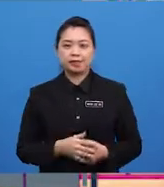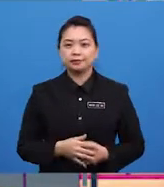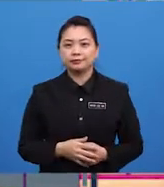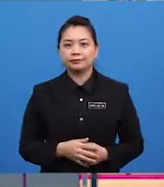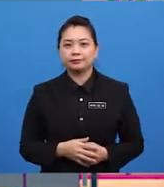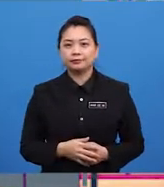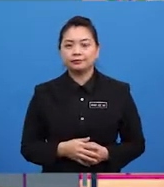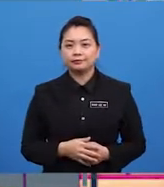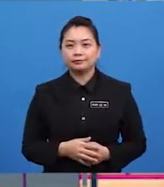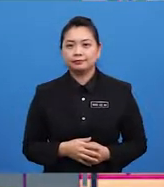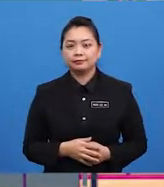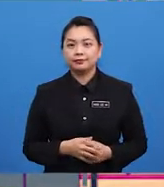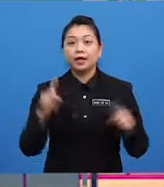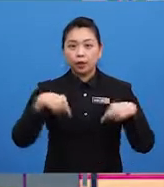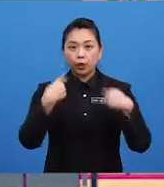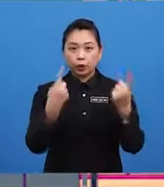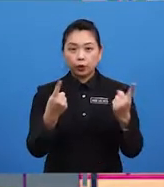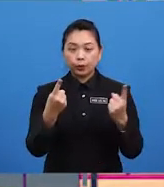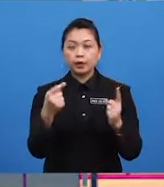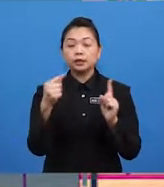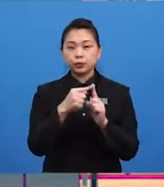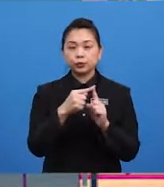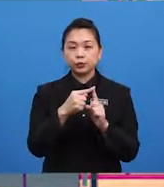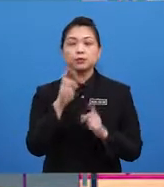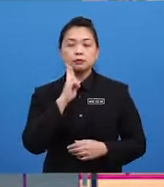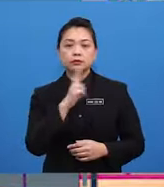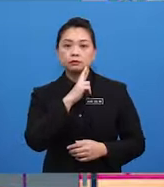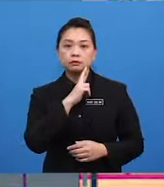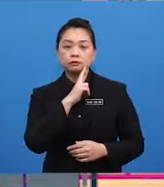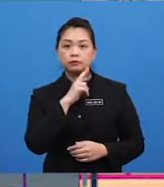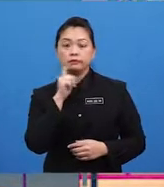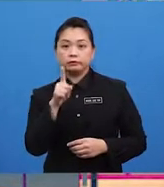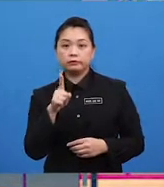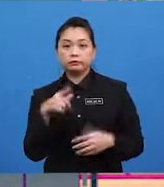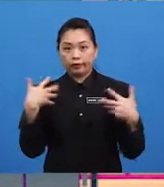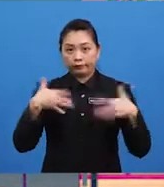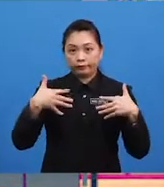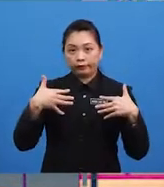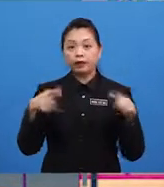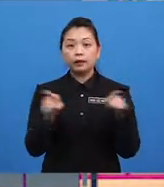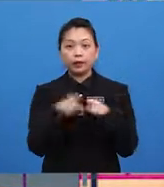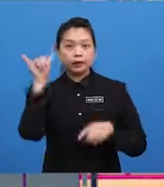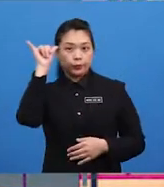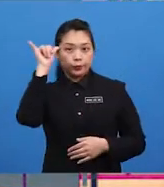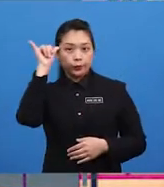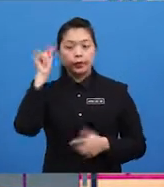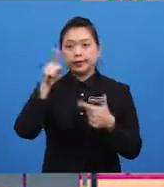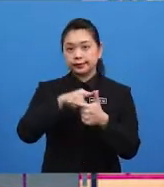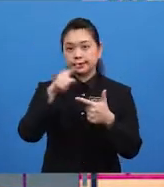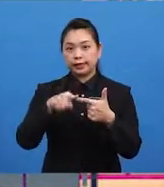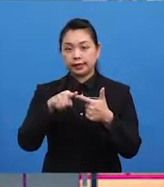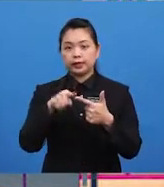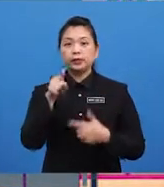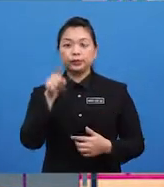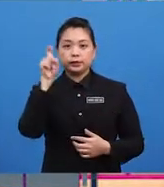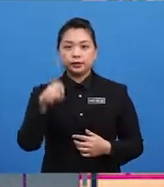Does going out to a restaurant make you nervous like YOLO, boys and girls? Then, you need